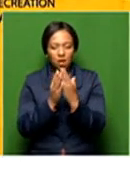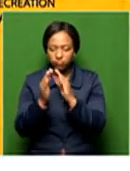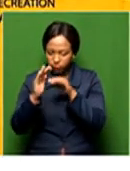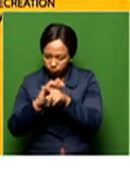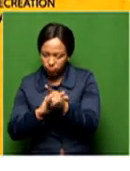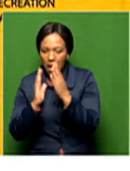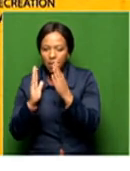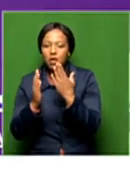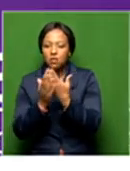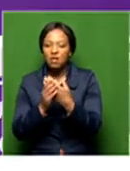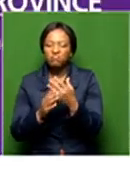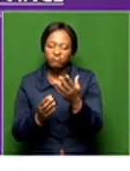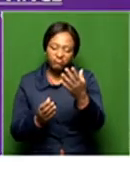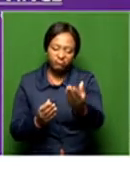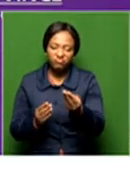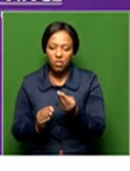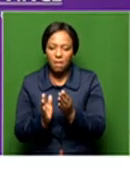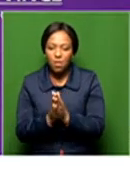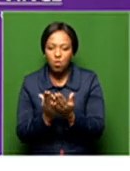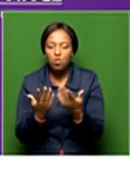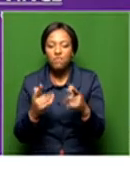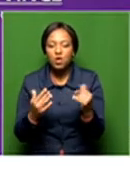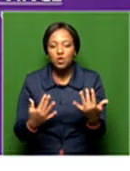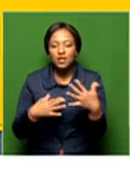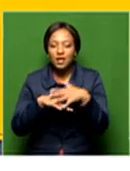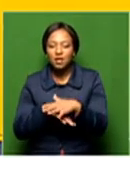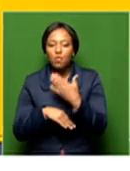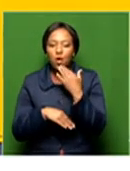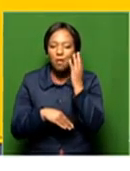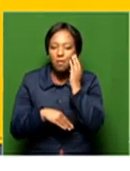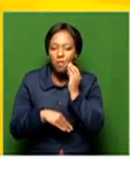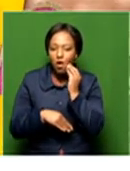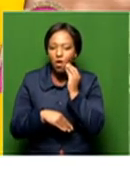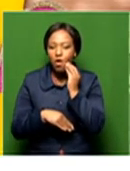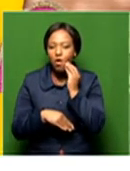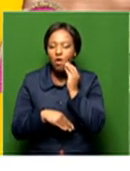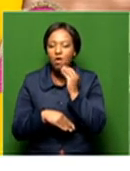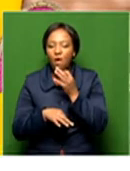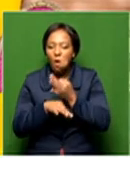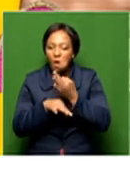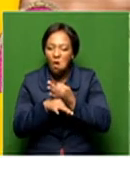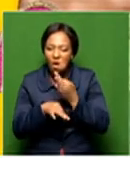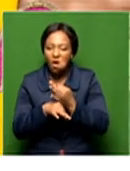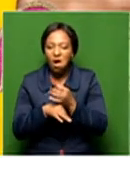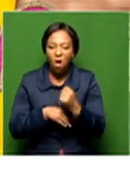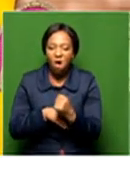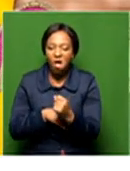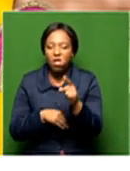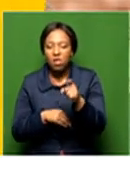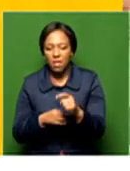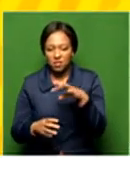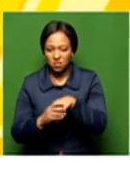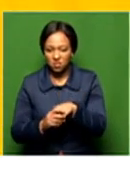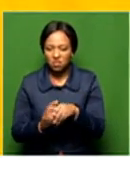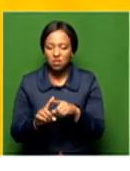have various programs there. And we've also integrated Abukoko, Nabumukulu, because people have this misconception that you need to know how to read